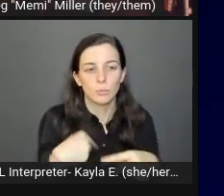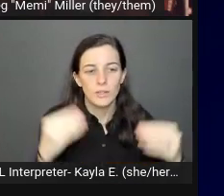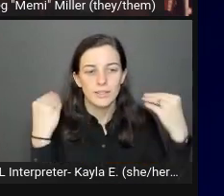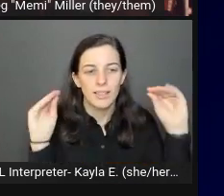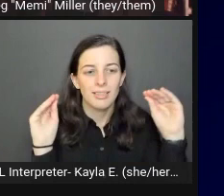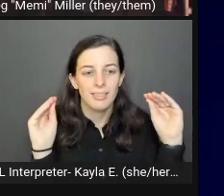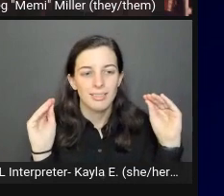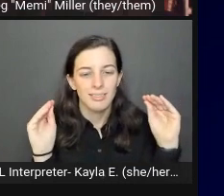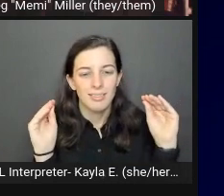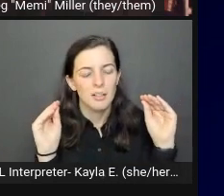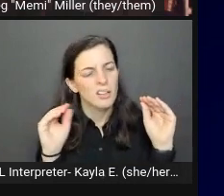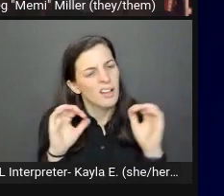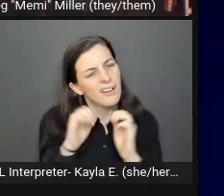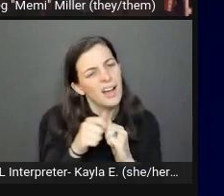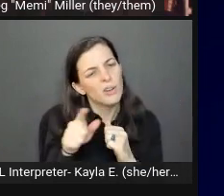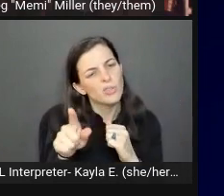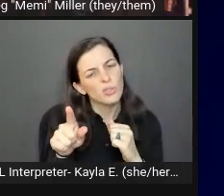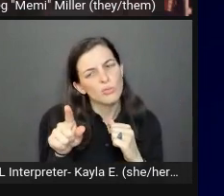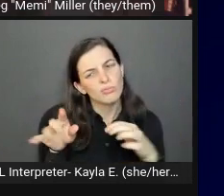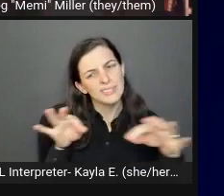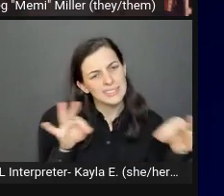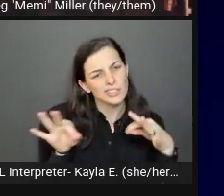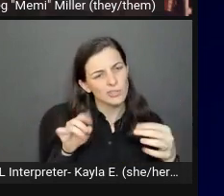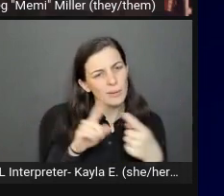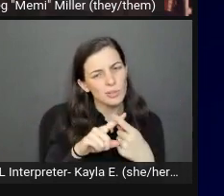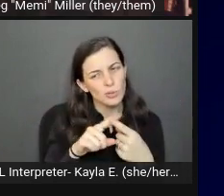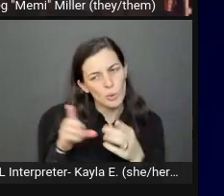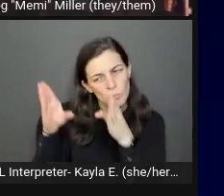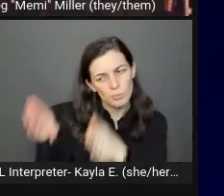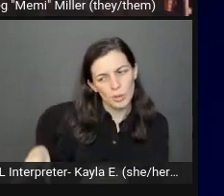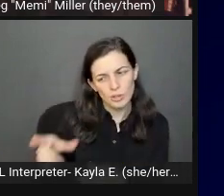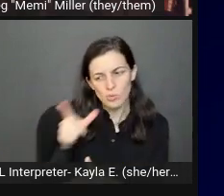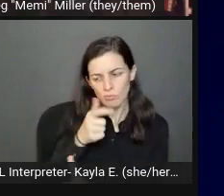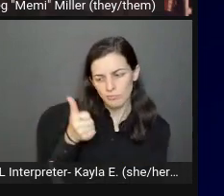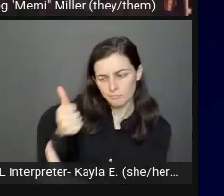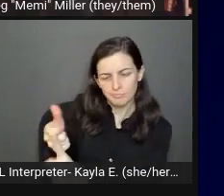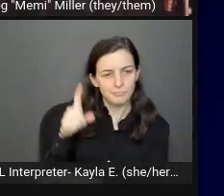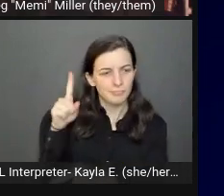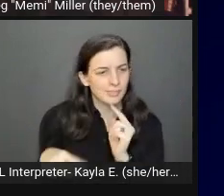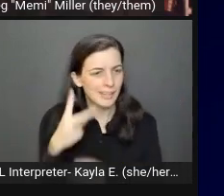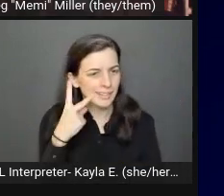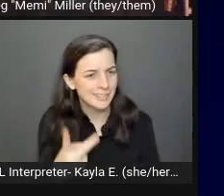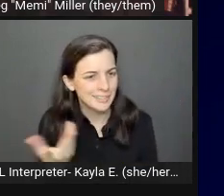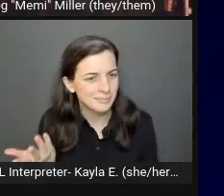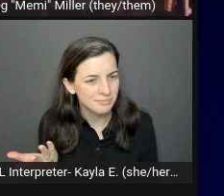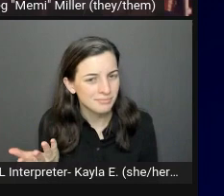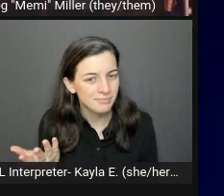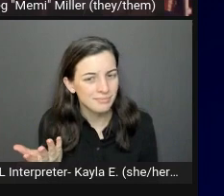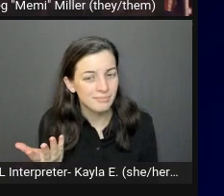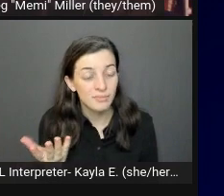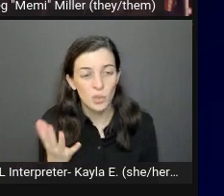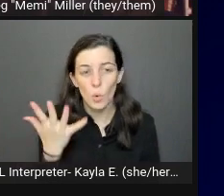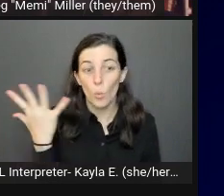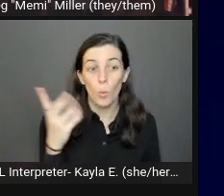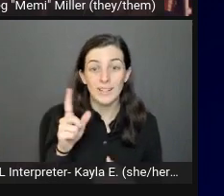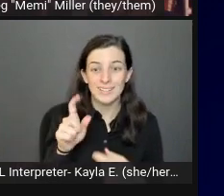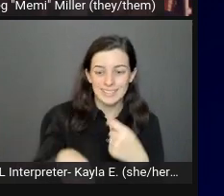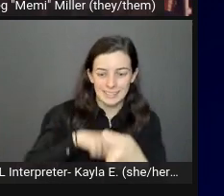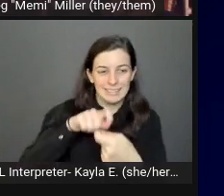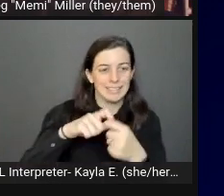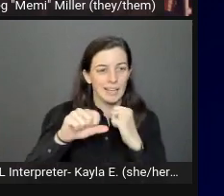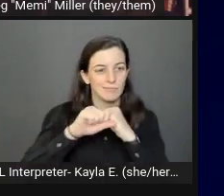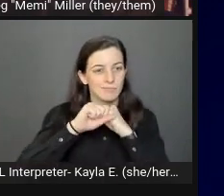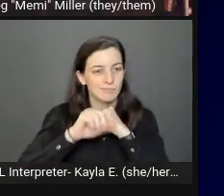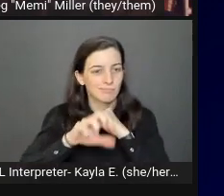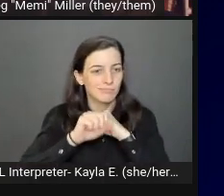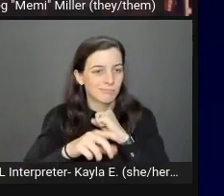this couch to someone who can't see it? What would be the selling points? When you read an actual product description, they